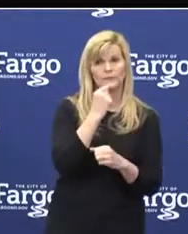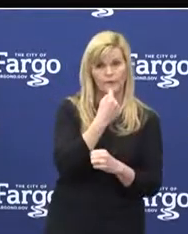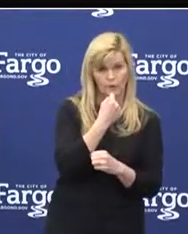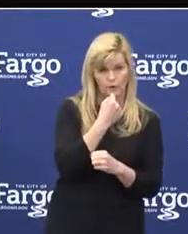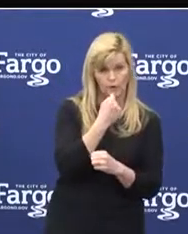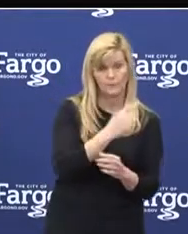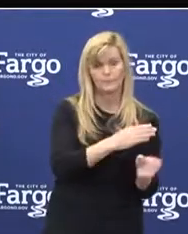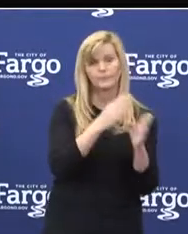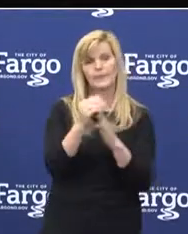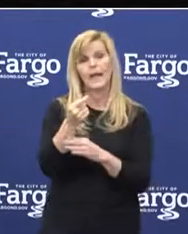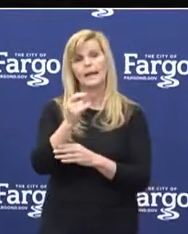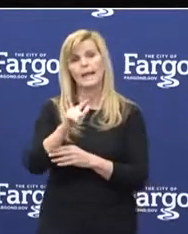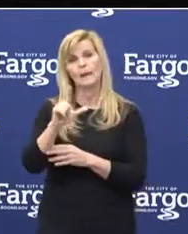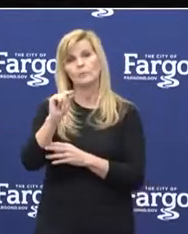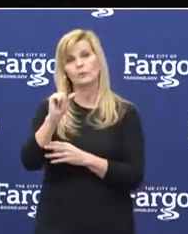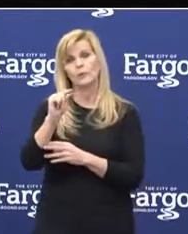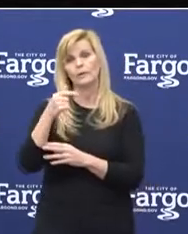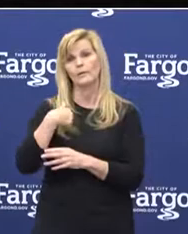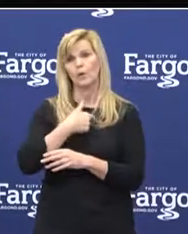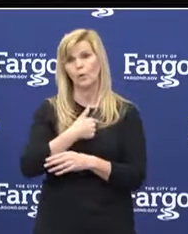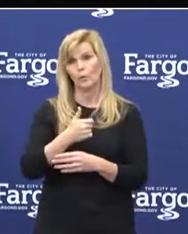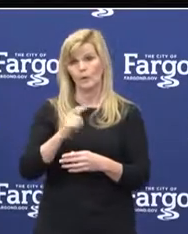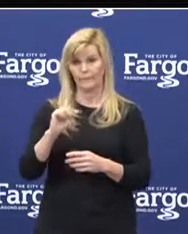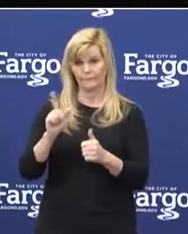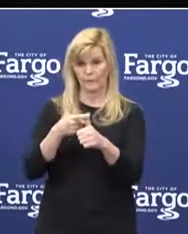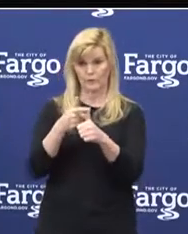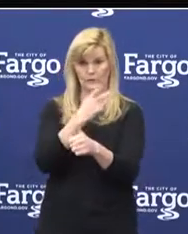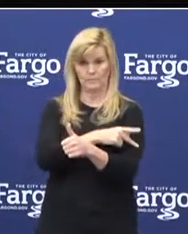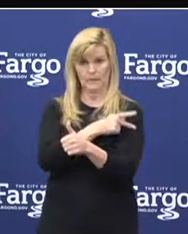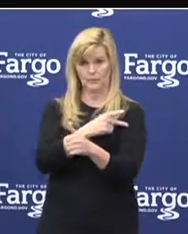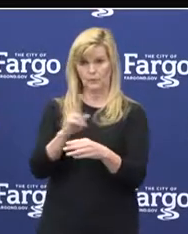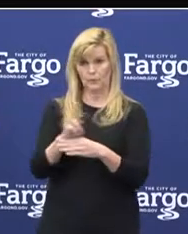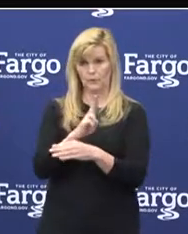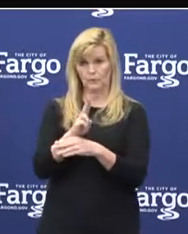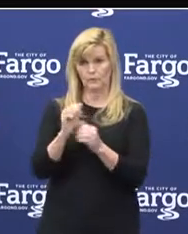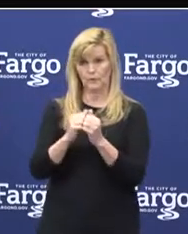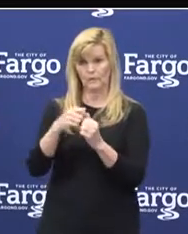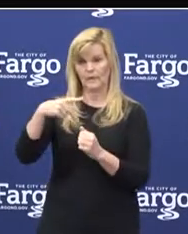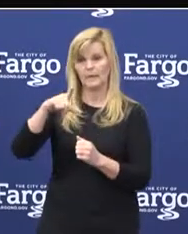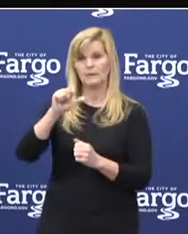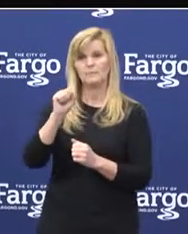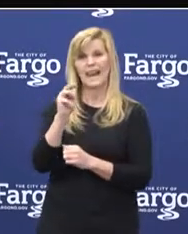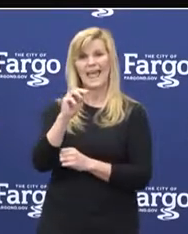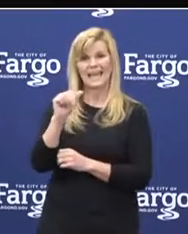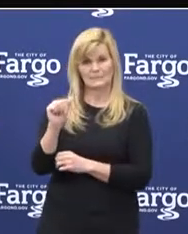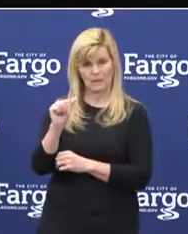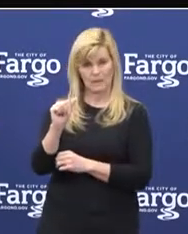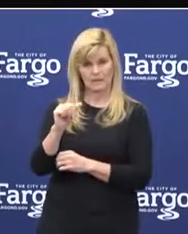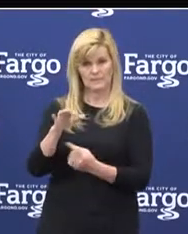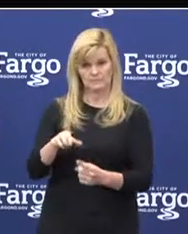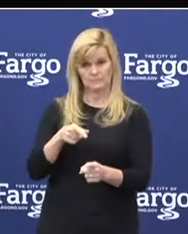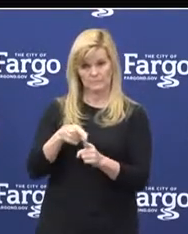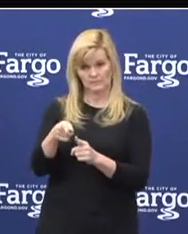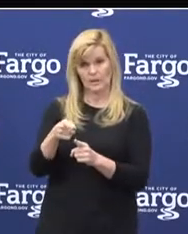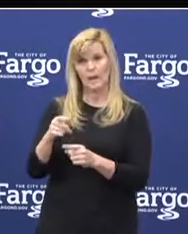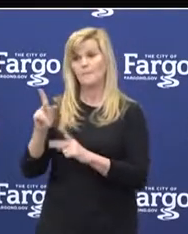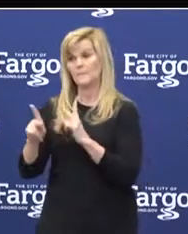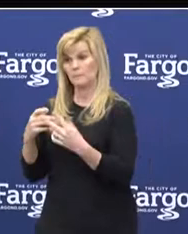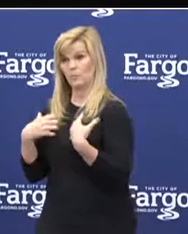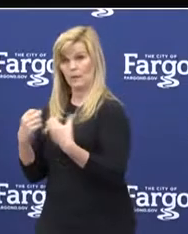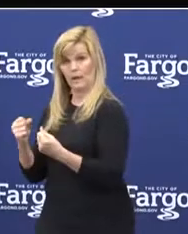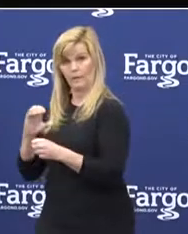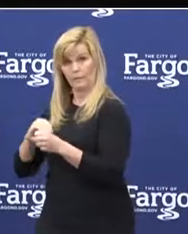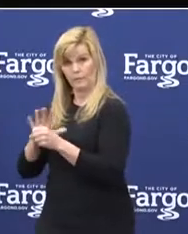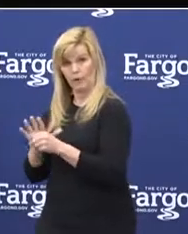On April 20th, we treated our first patient with blood plasma, convalescent plasma, donated by people who had recovered